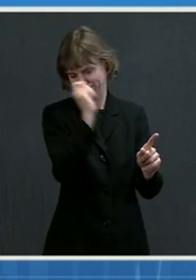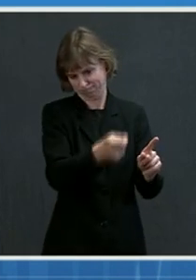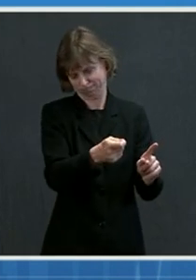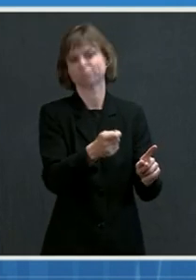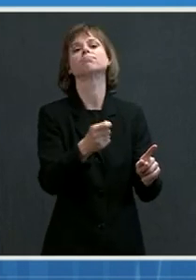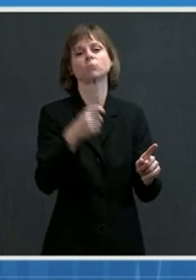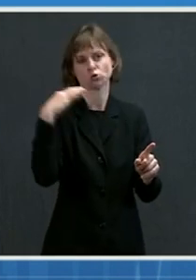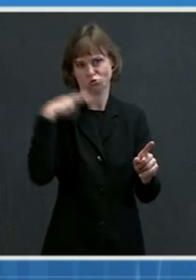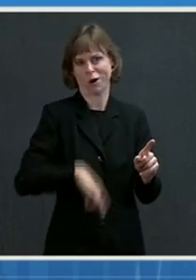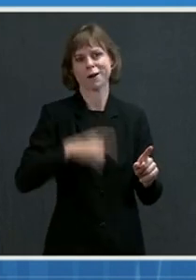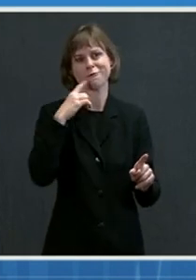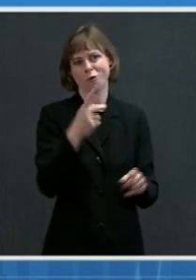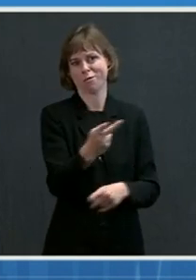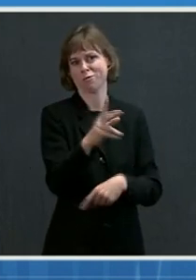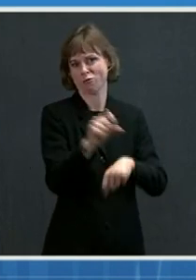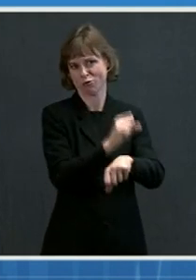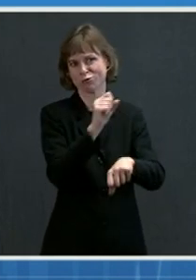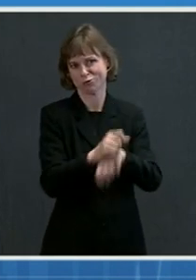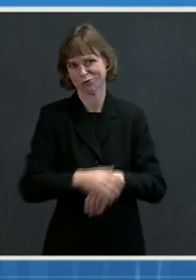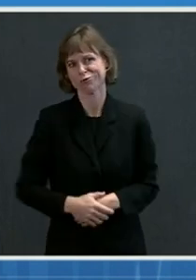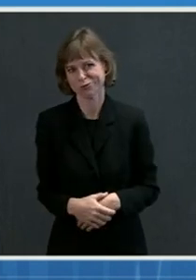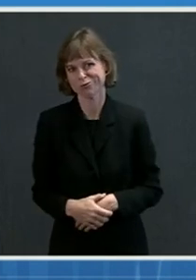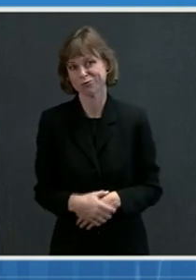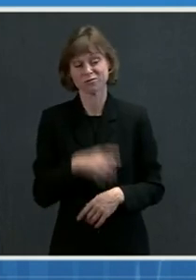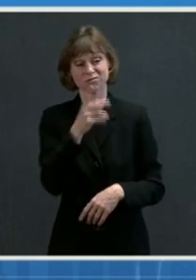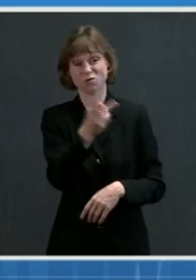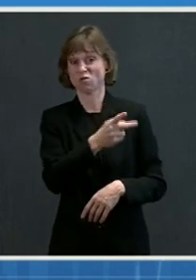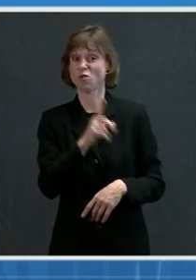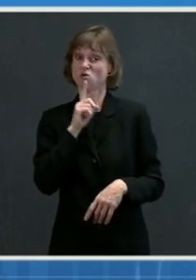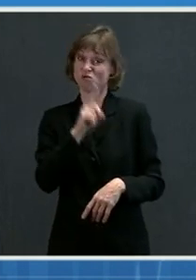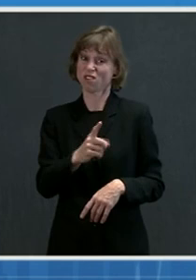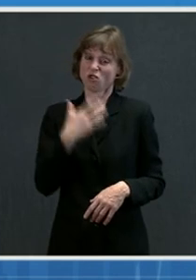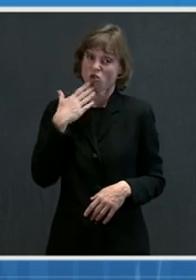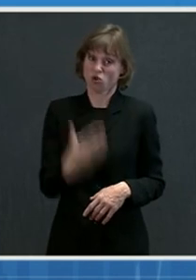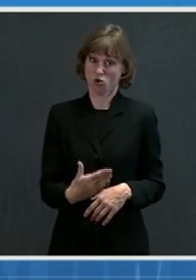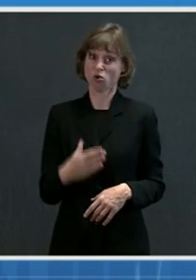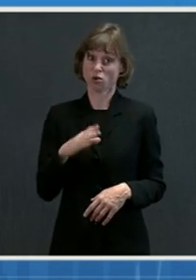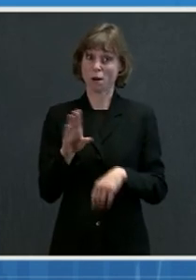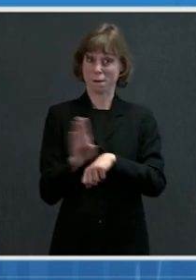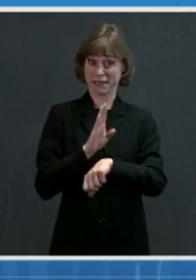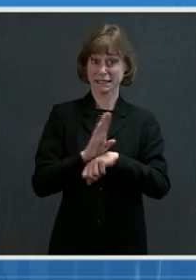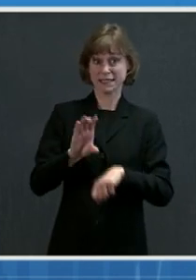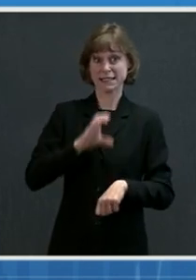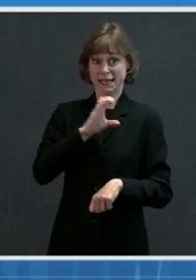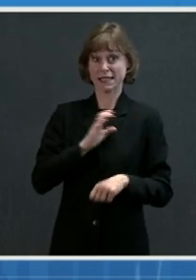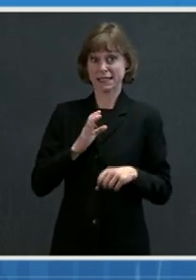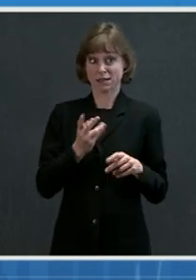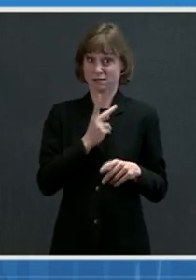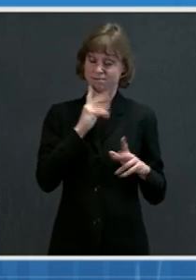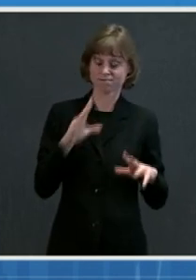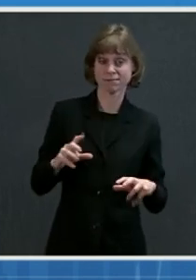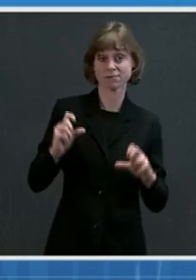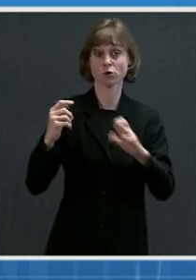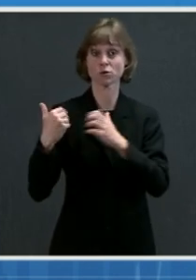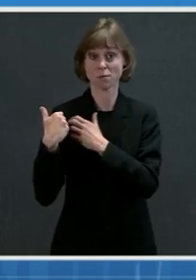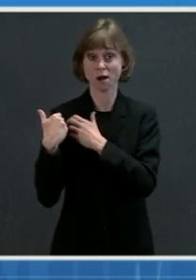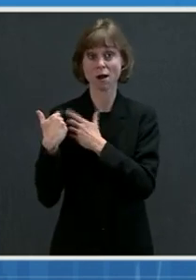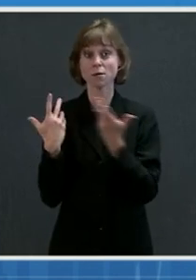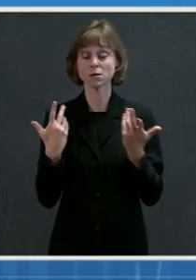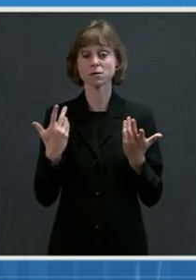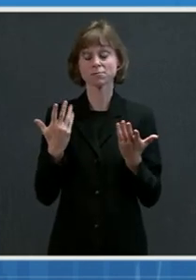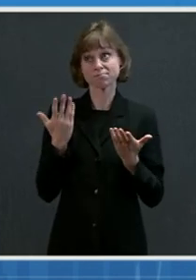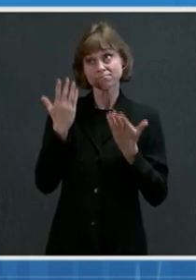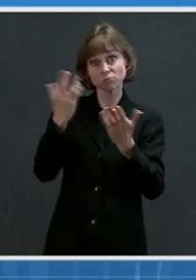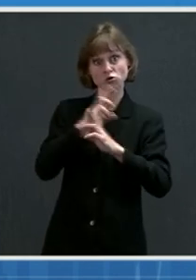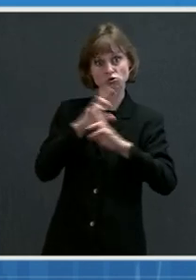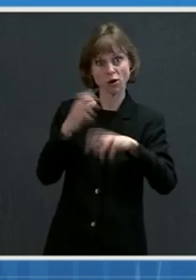They have stepped up as good corporate citizens with the spirit of cooperation that the President has called for during